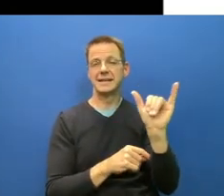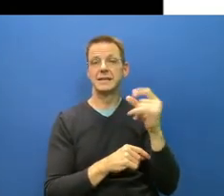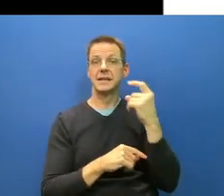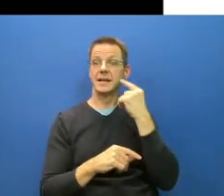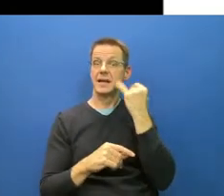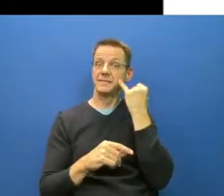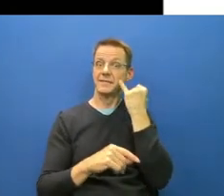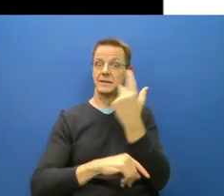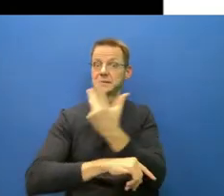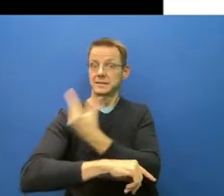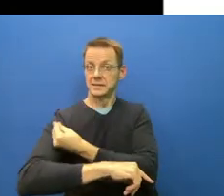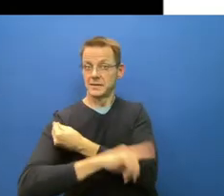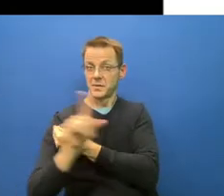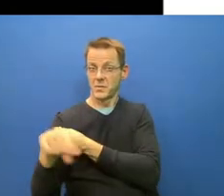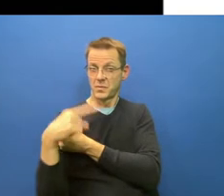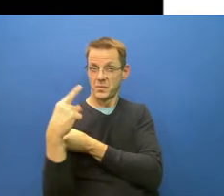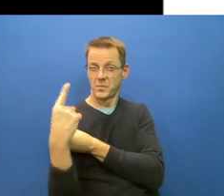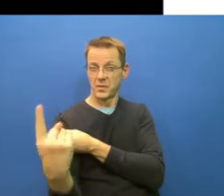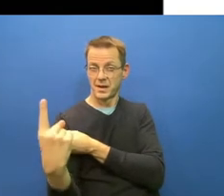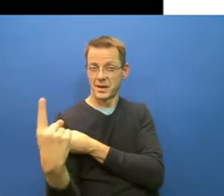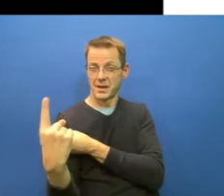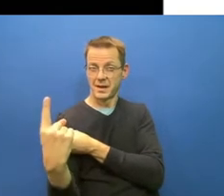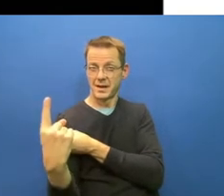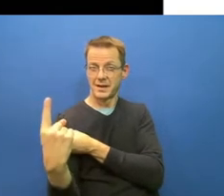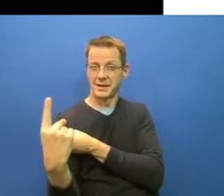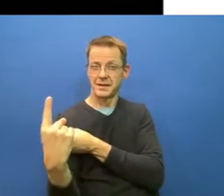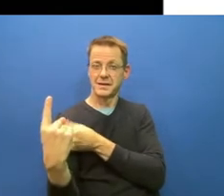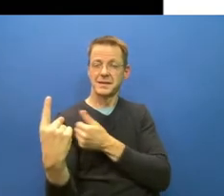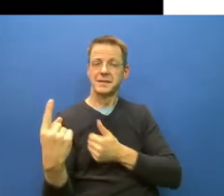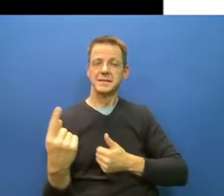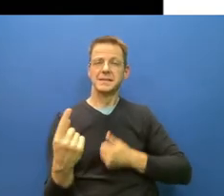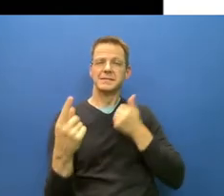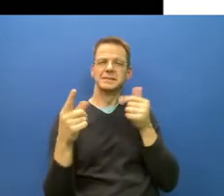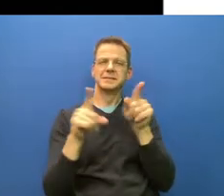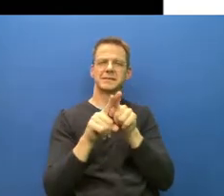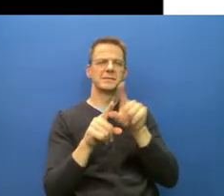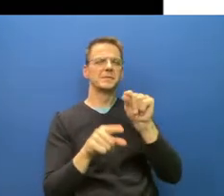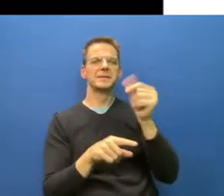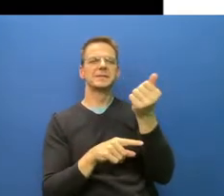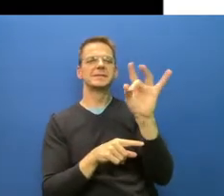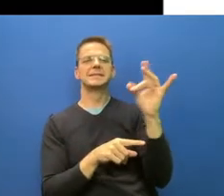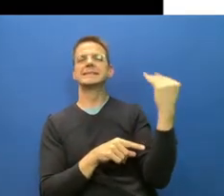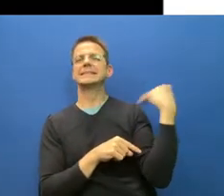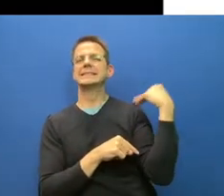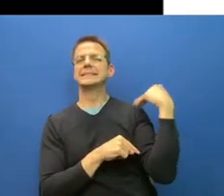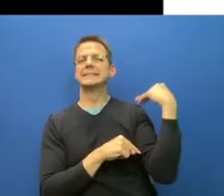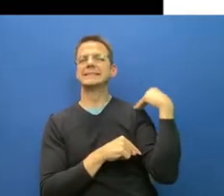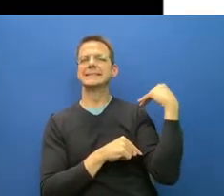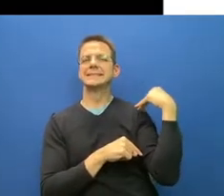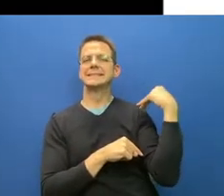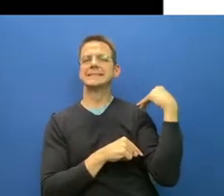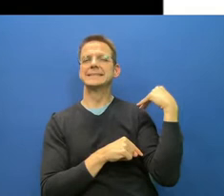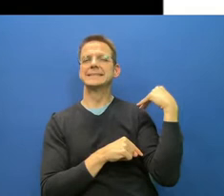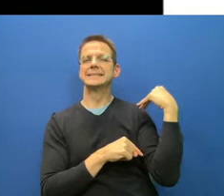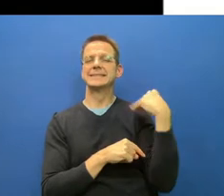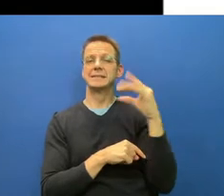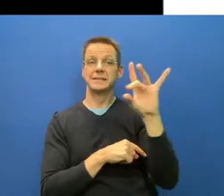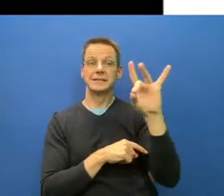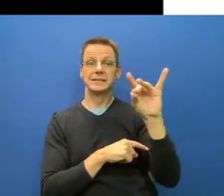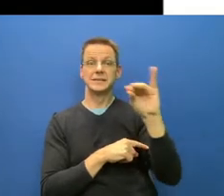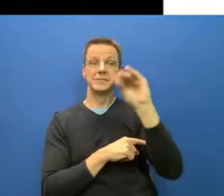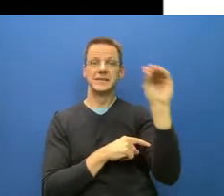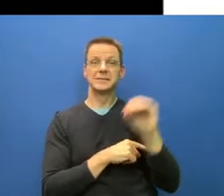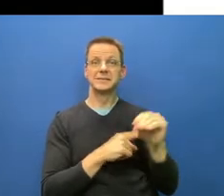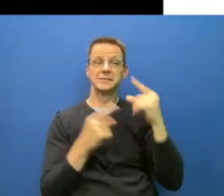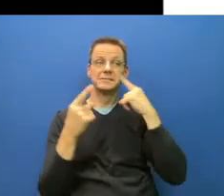2018, then with 80% efficient vaccine against overtransmission, if we would vaccinate